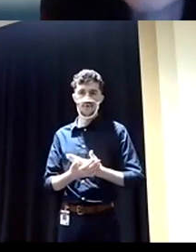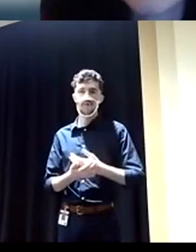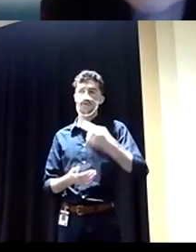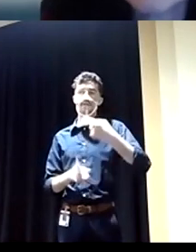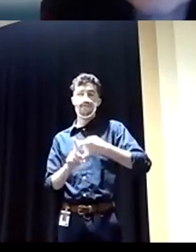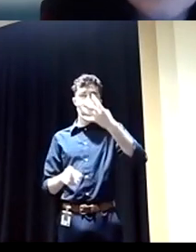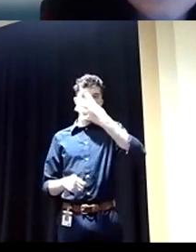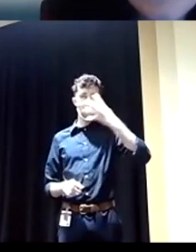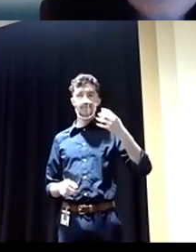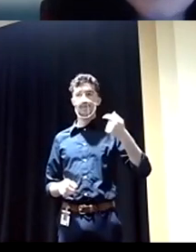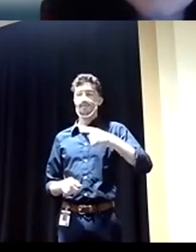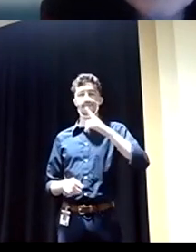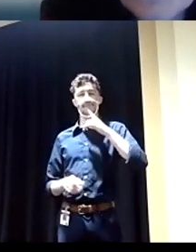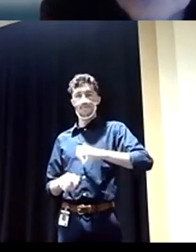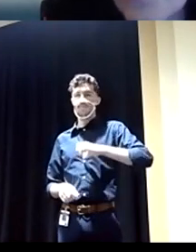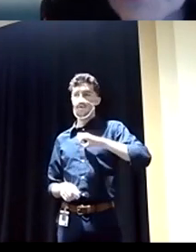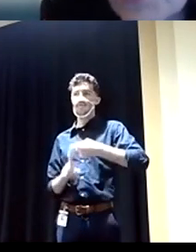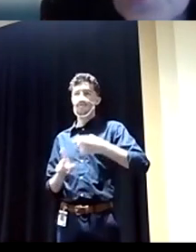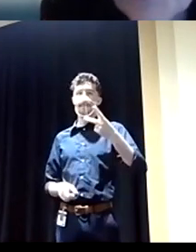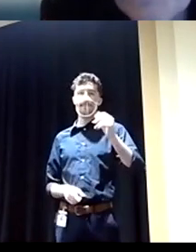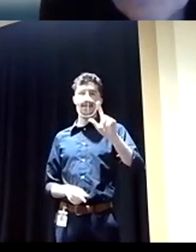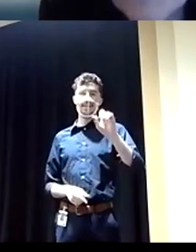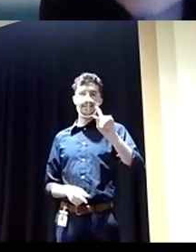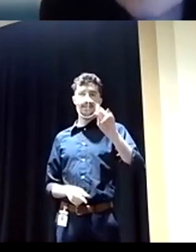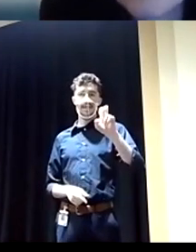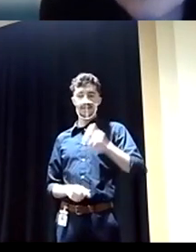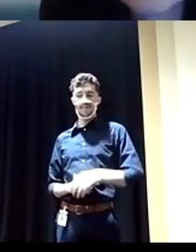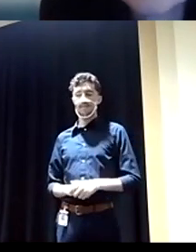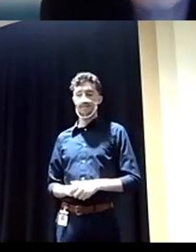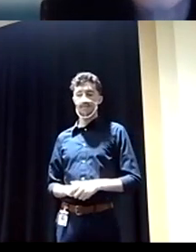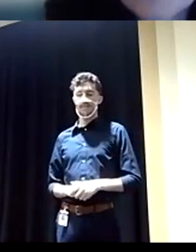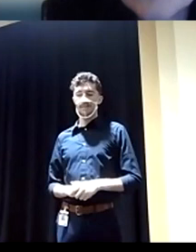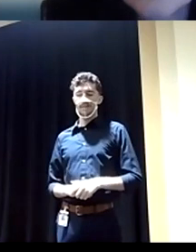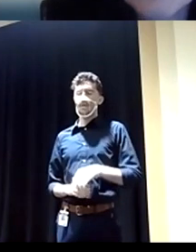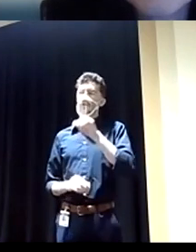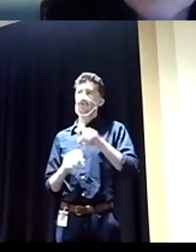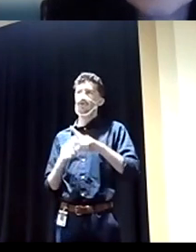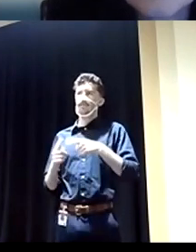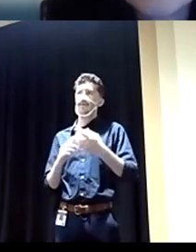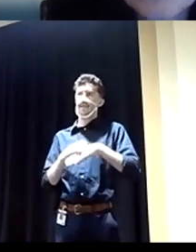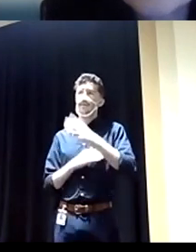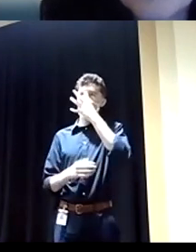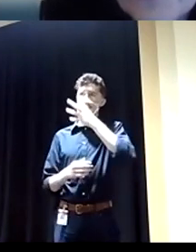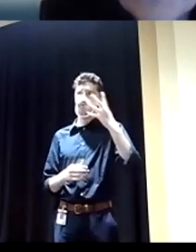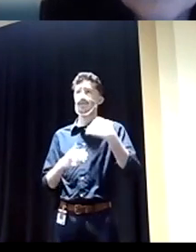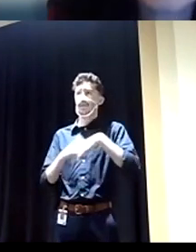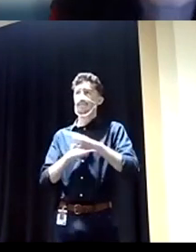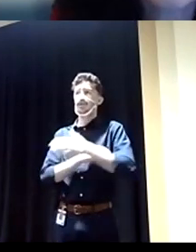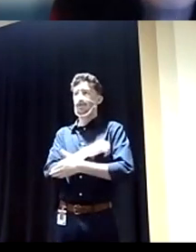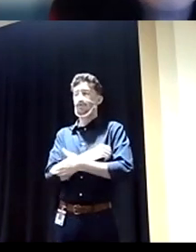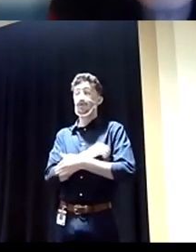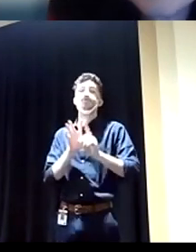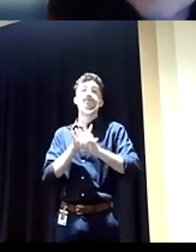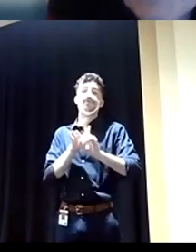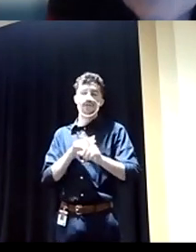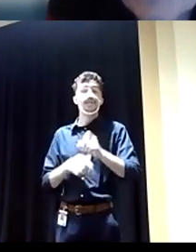Palestinian heritage. And I want to say your question was about letting immigrants in. Yes I think we need to, I'm sorry, refugees and yes.